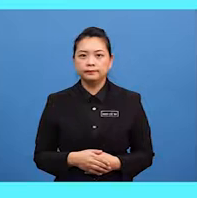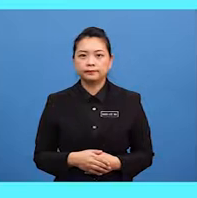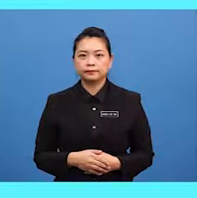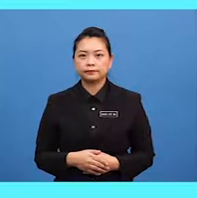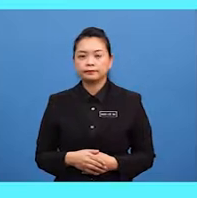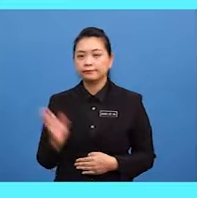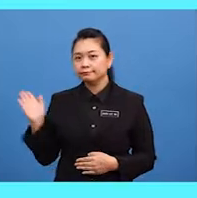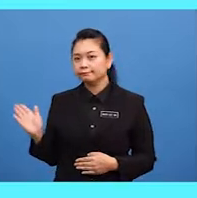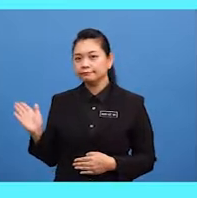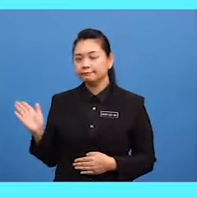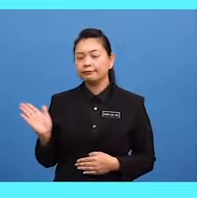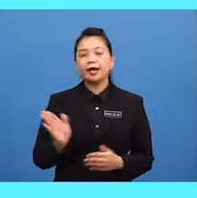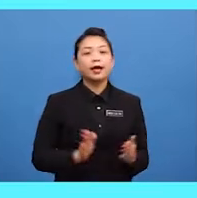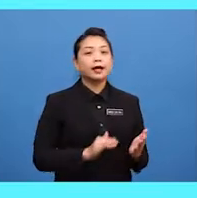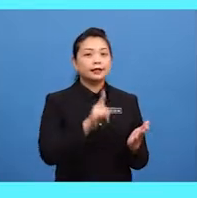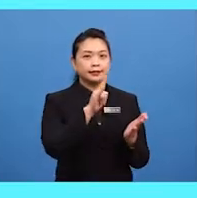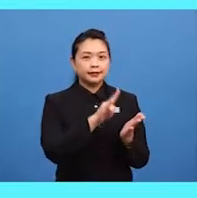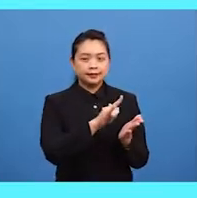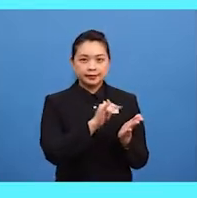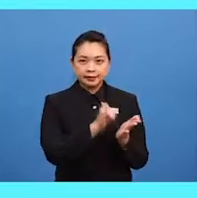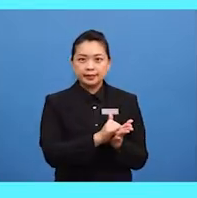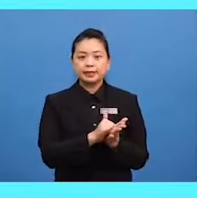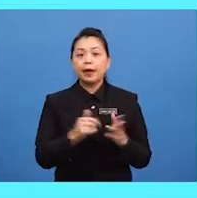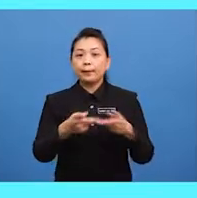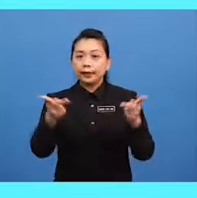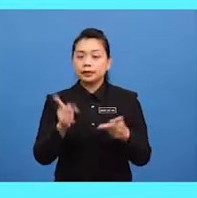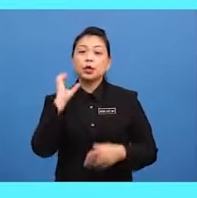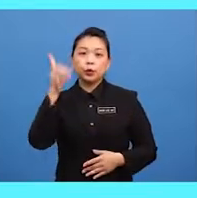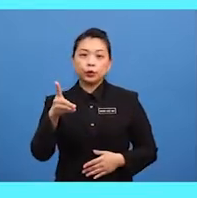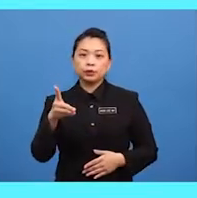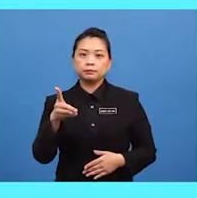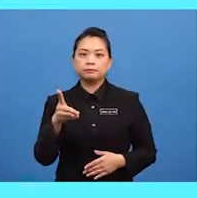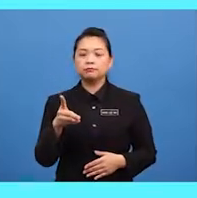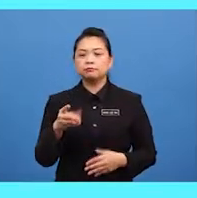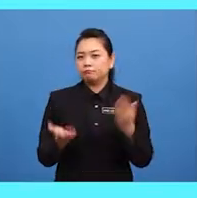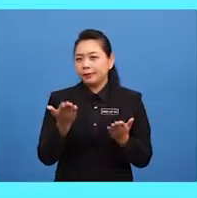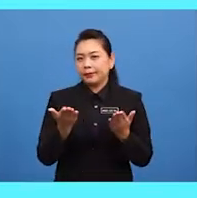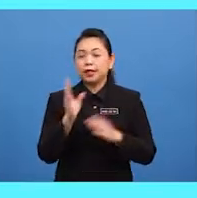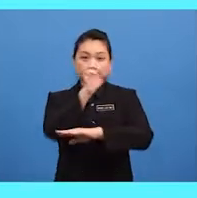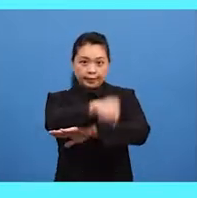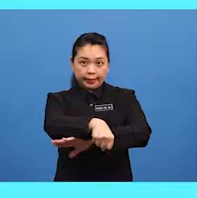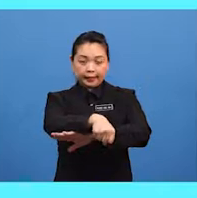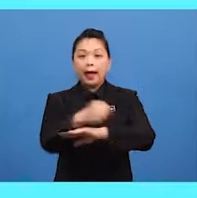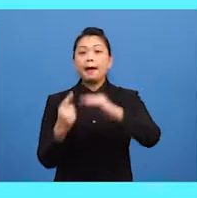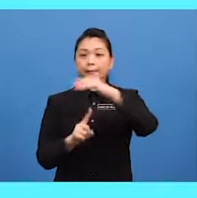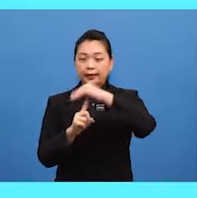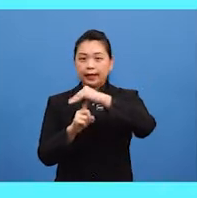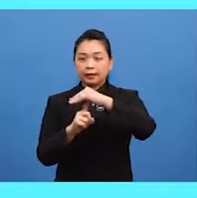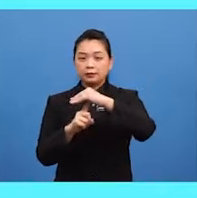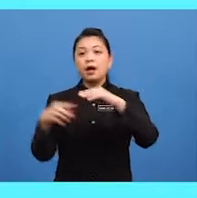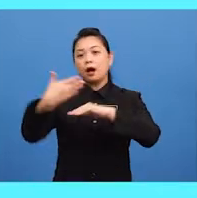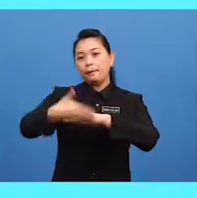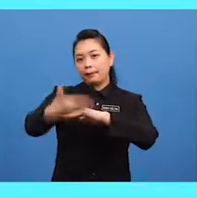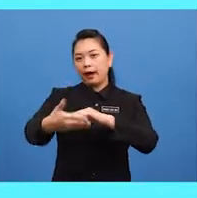this place could pass as a night market apart from that you can